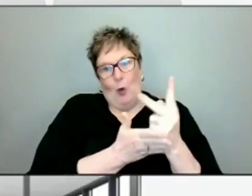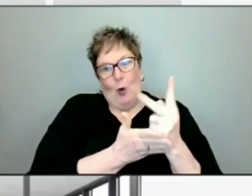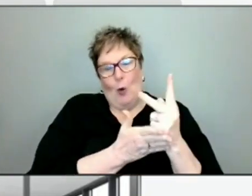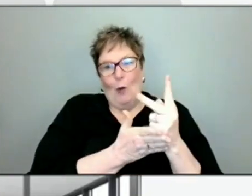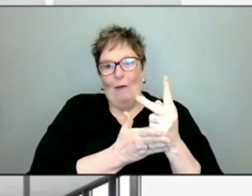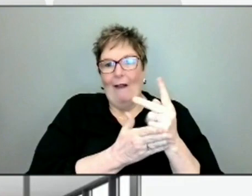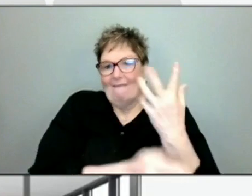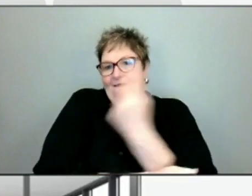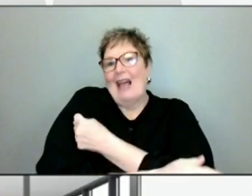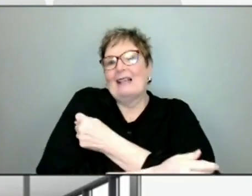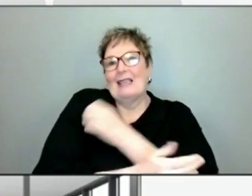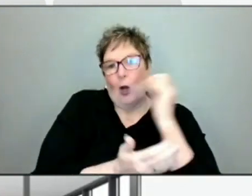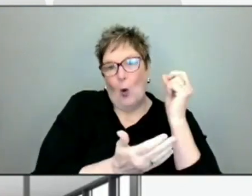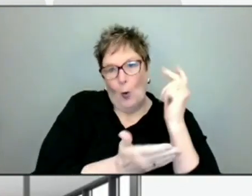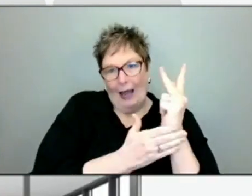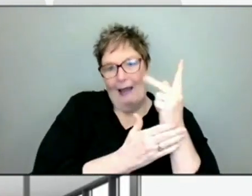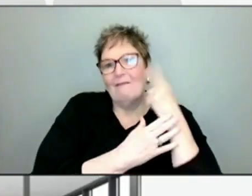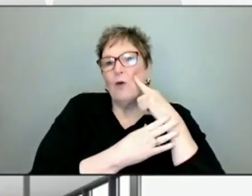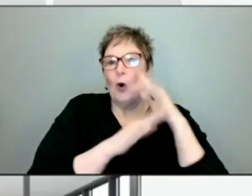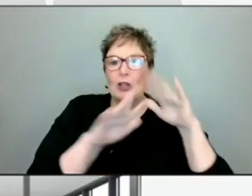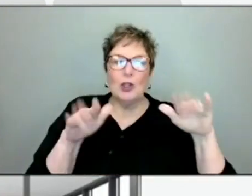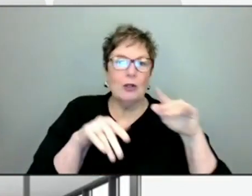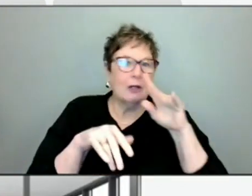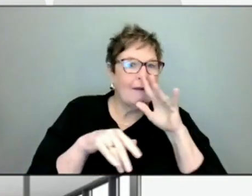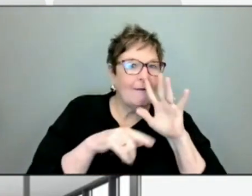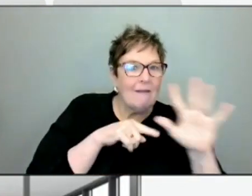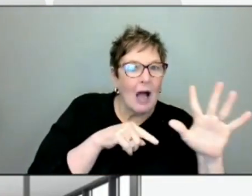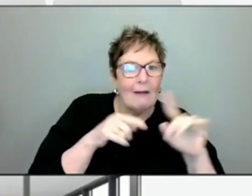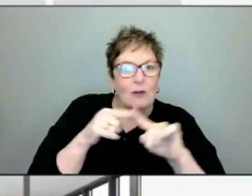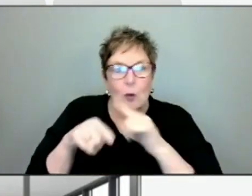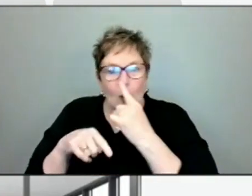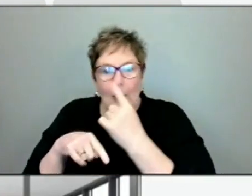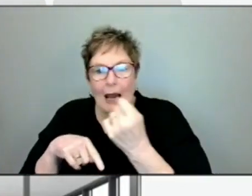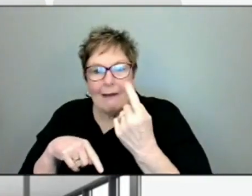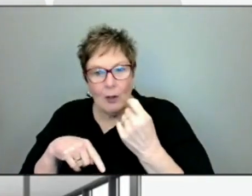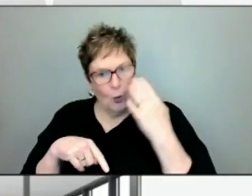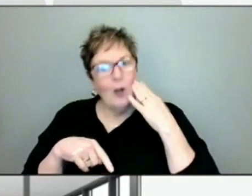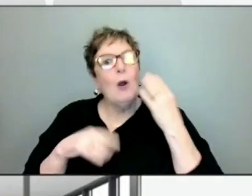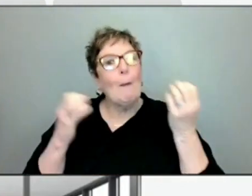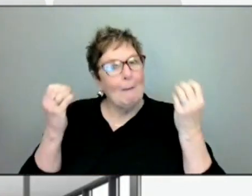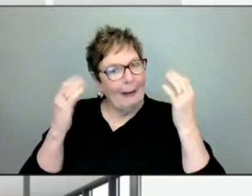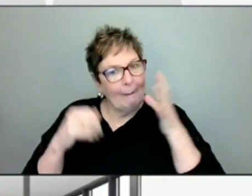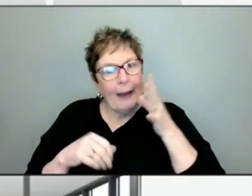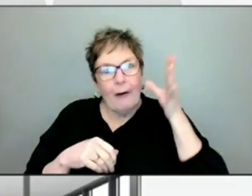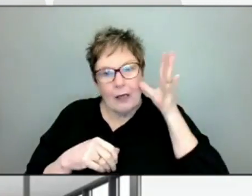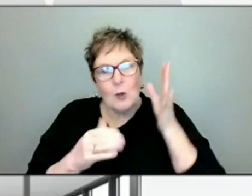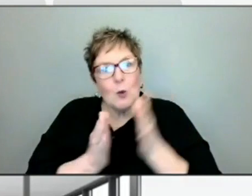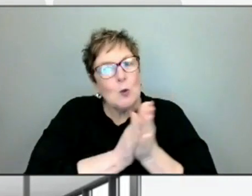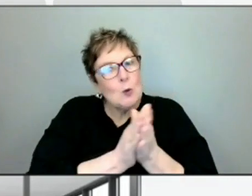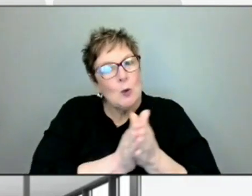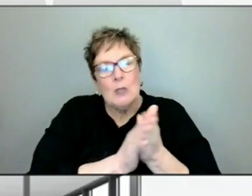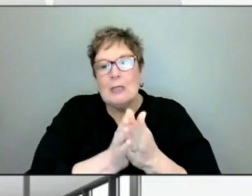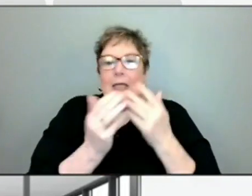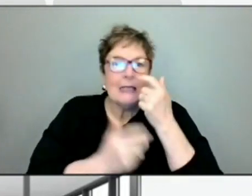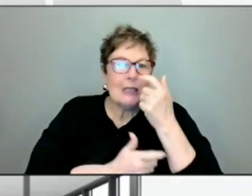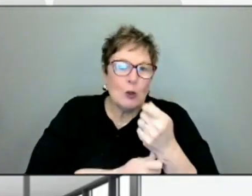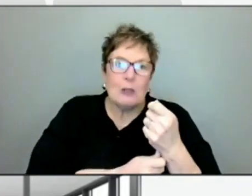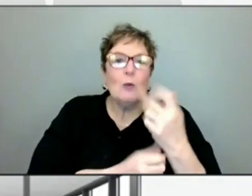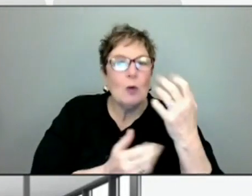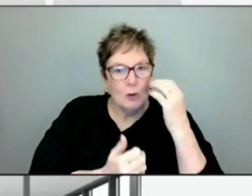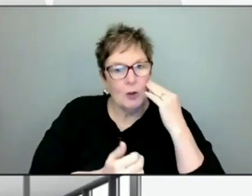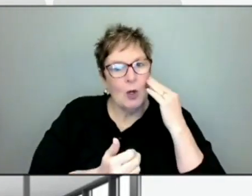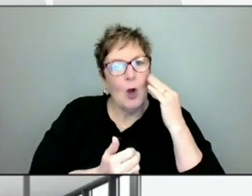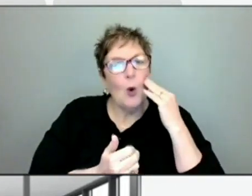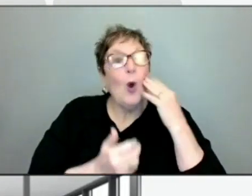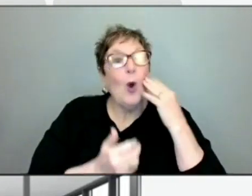community. We know that there's a good bit of interest among our parents. And as soon as we know that this has